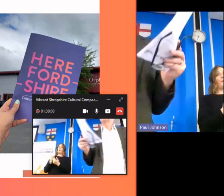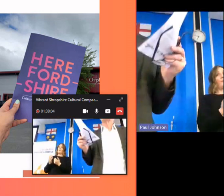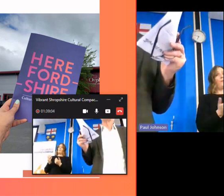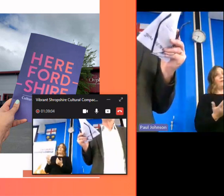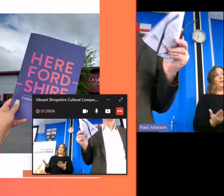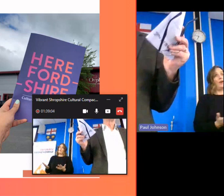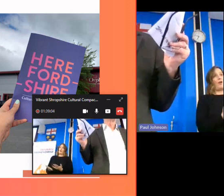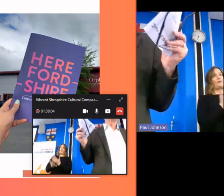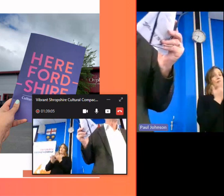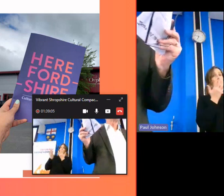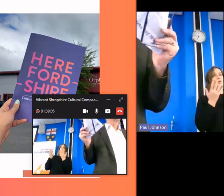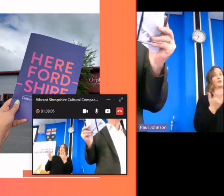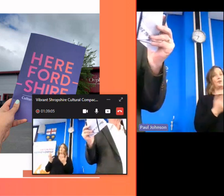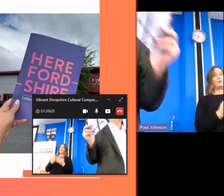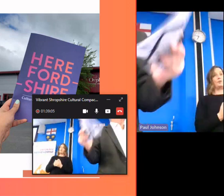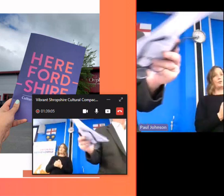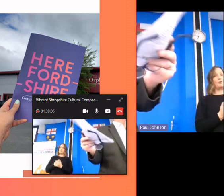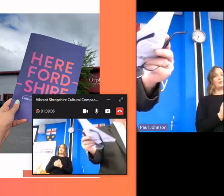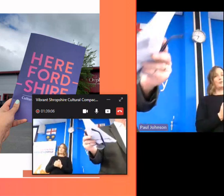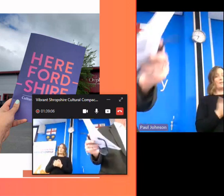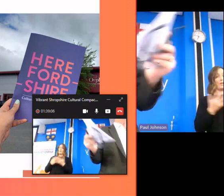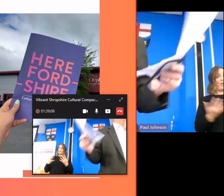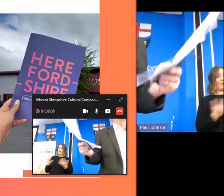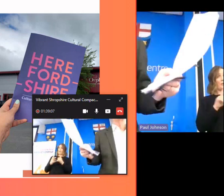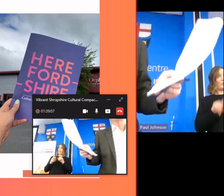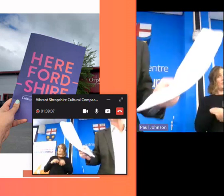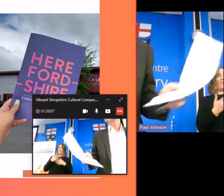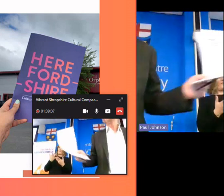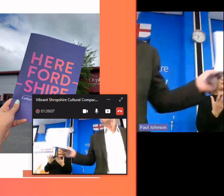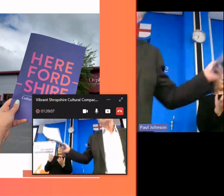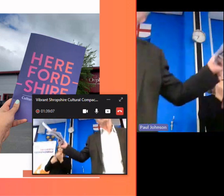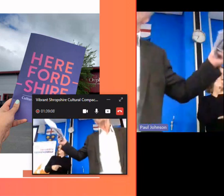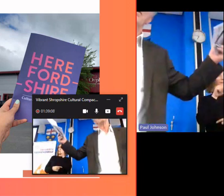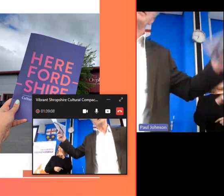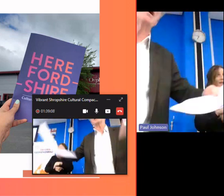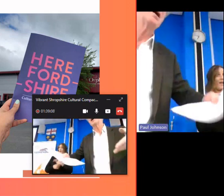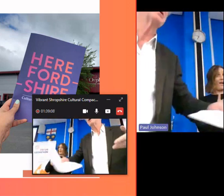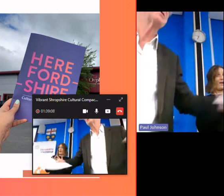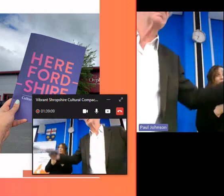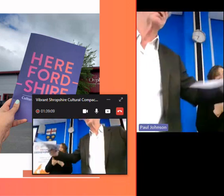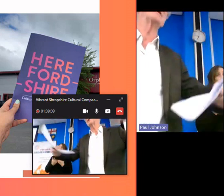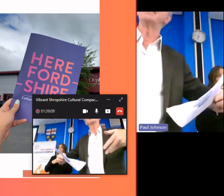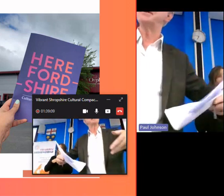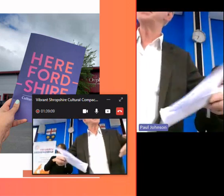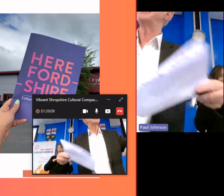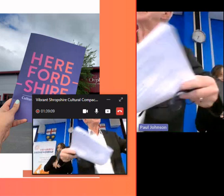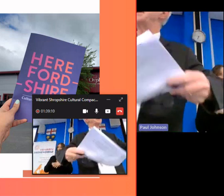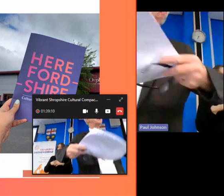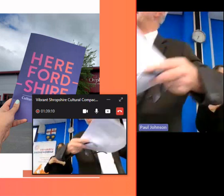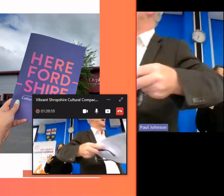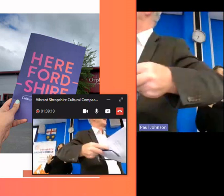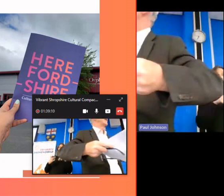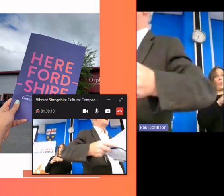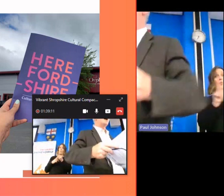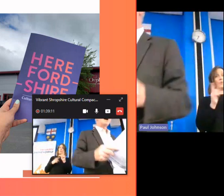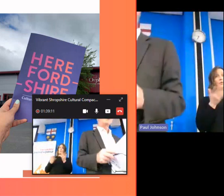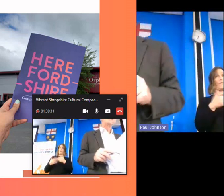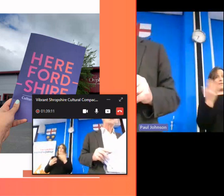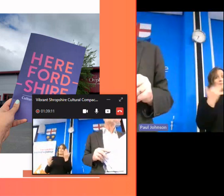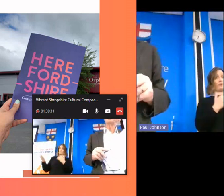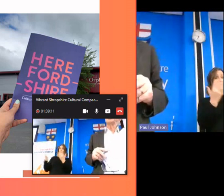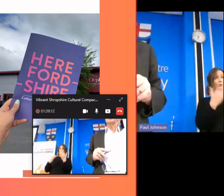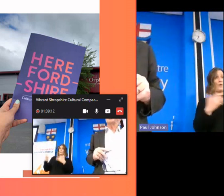people uh to um deliver on that to do that is to work hard to bring those services together